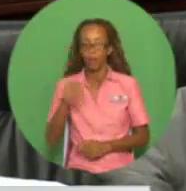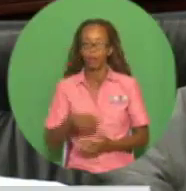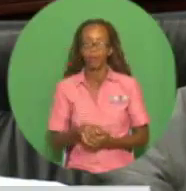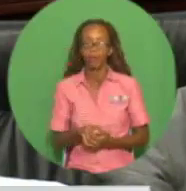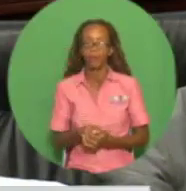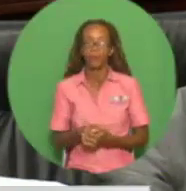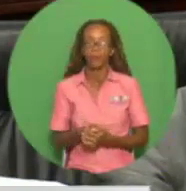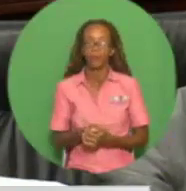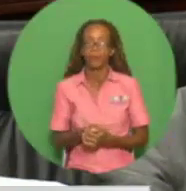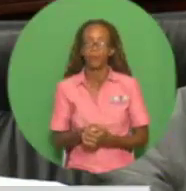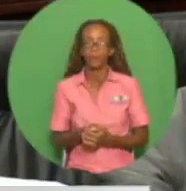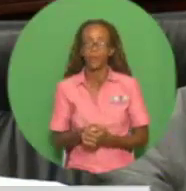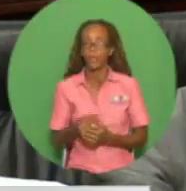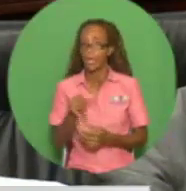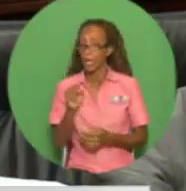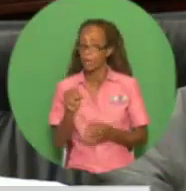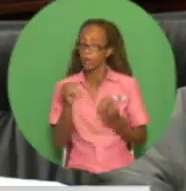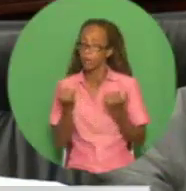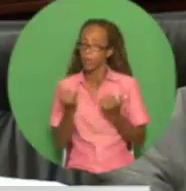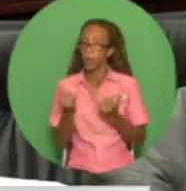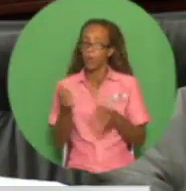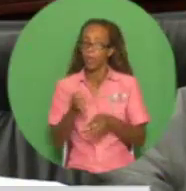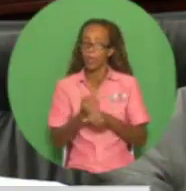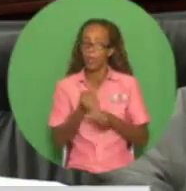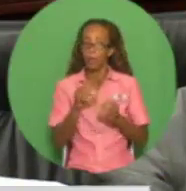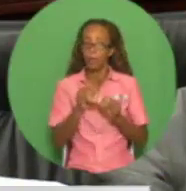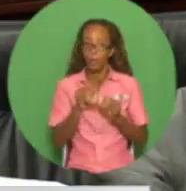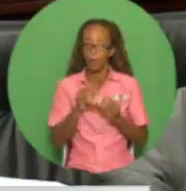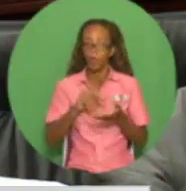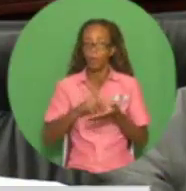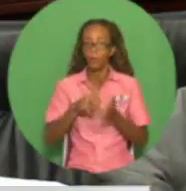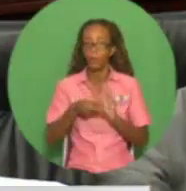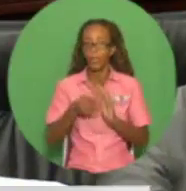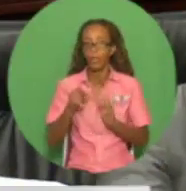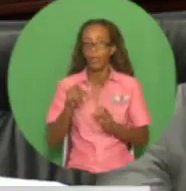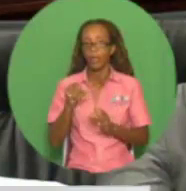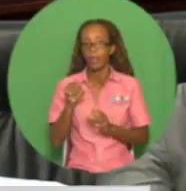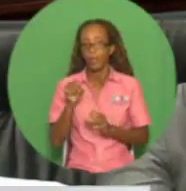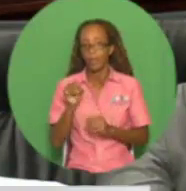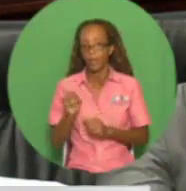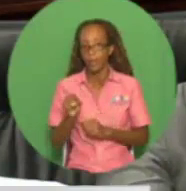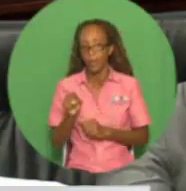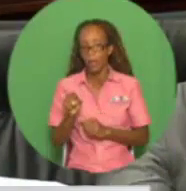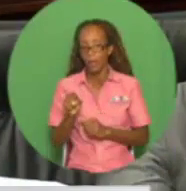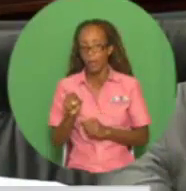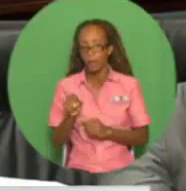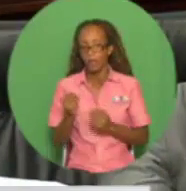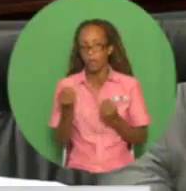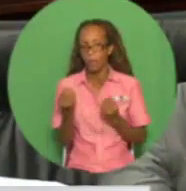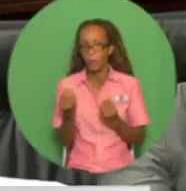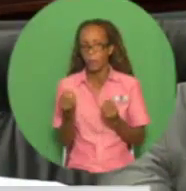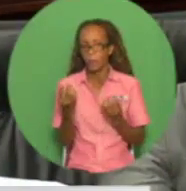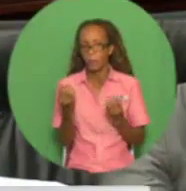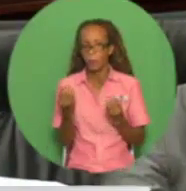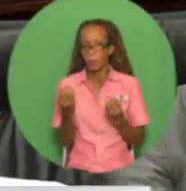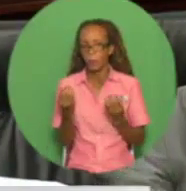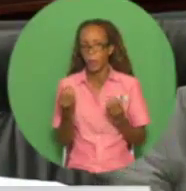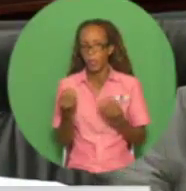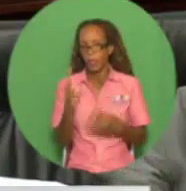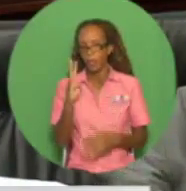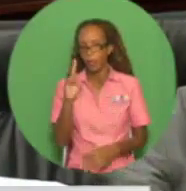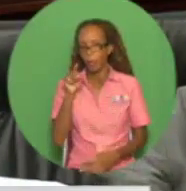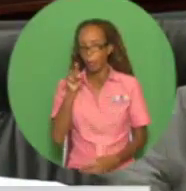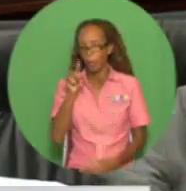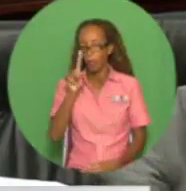reversed the decline in our gas production and are returning the gas supply to peak levels of approximately 4.1 billion standard